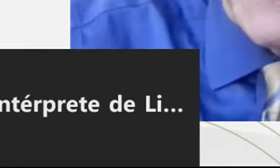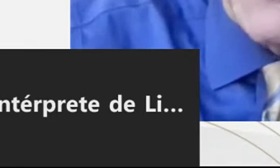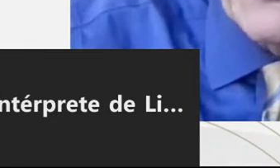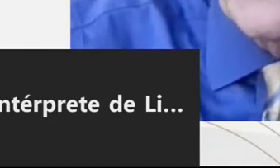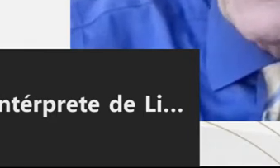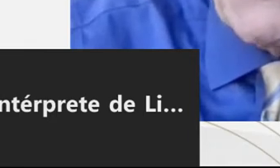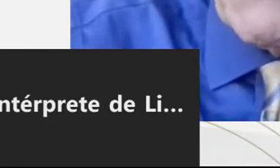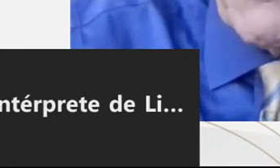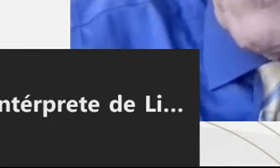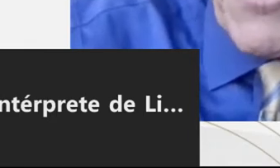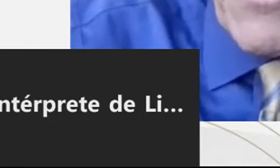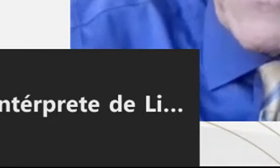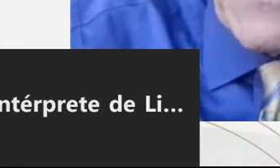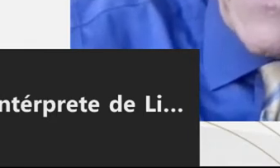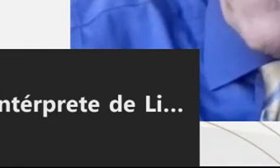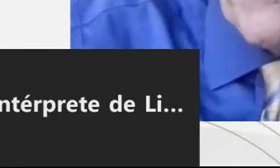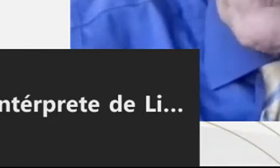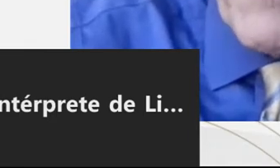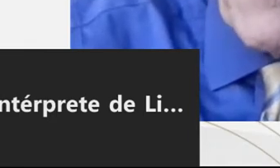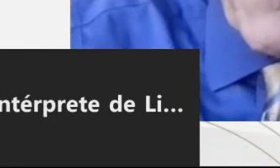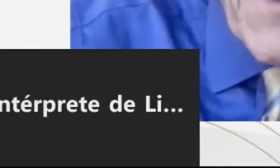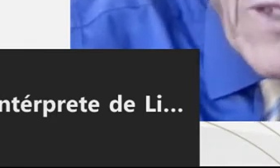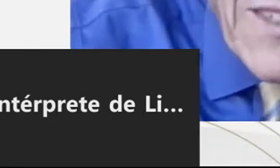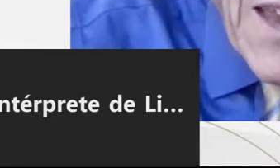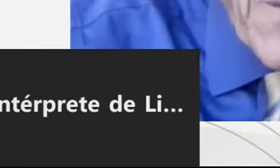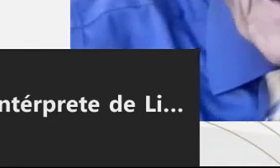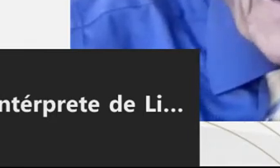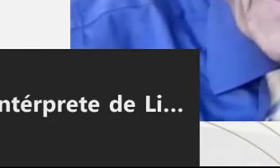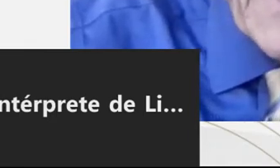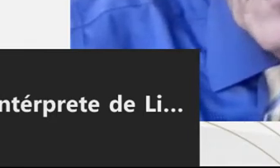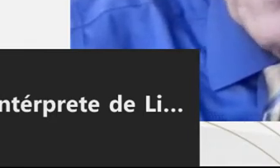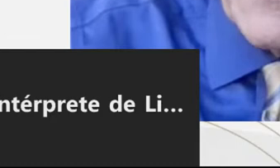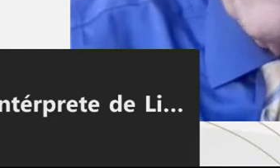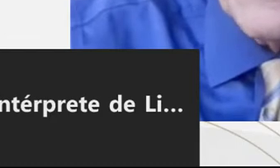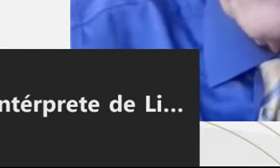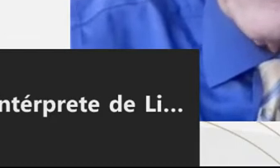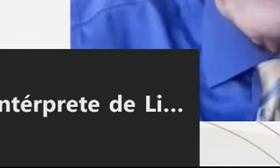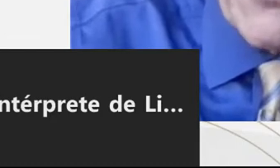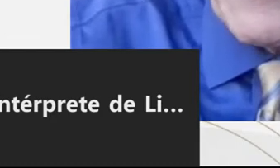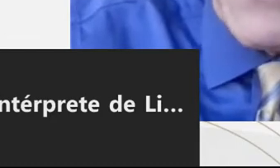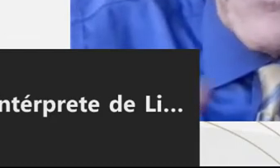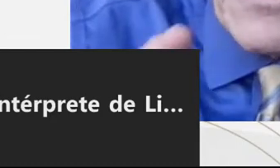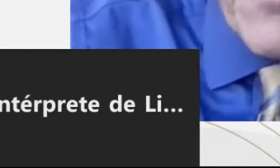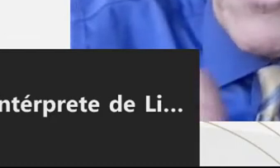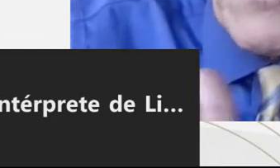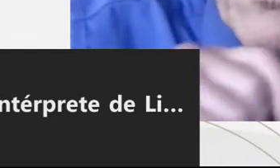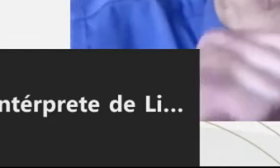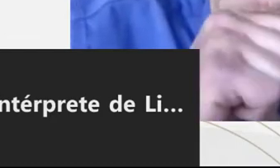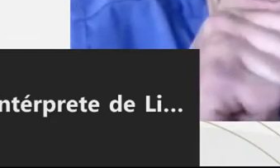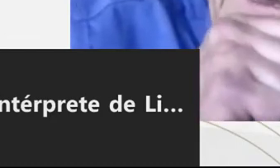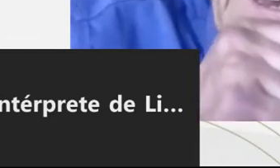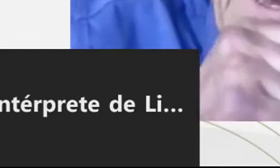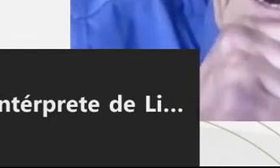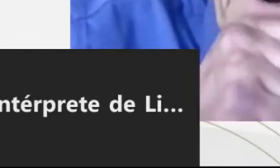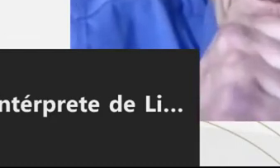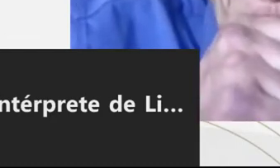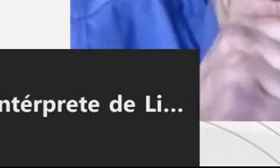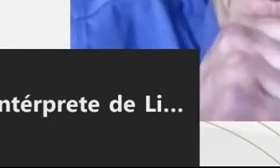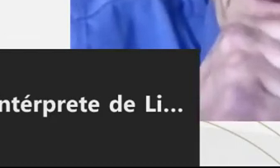against plea bargaining. There are about, there are seven, six or seven I'd like to talk about, just very briefly.